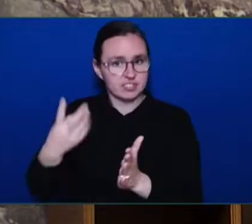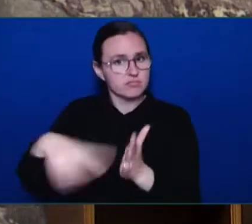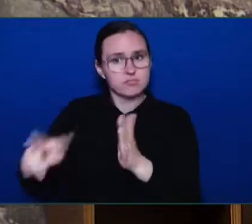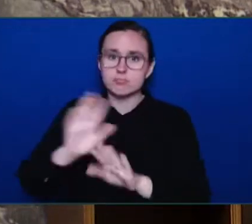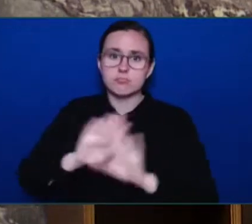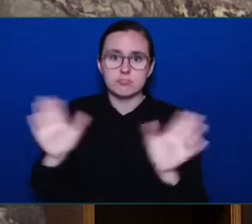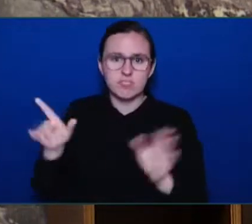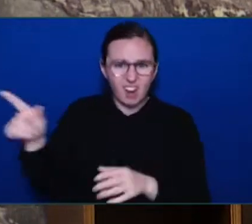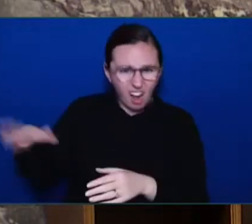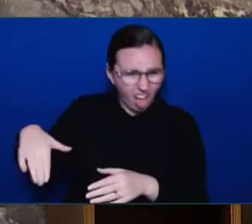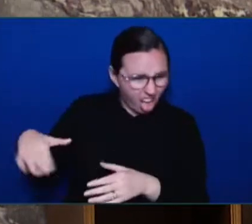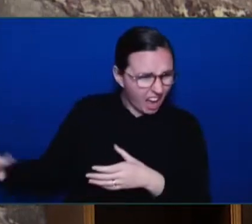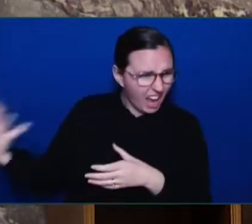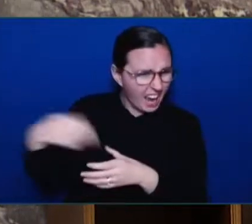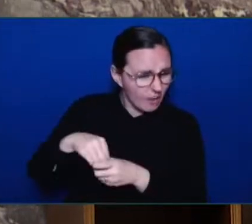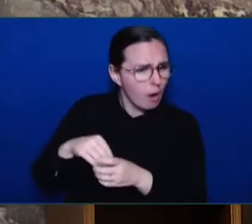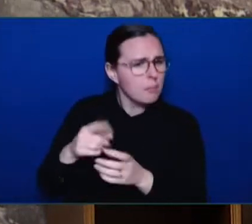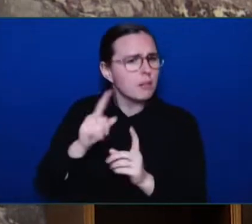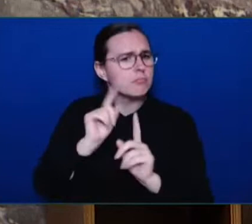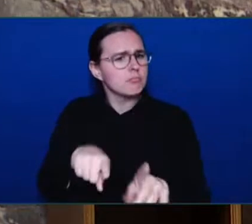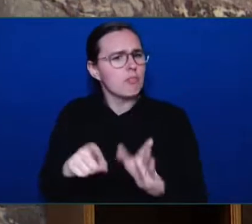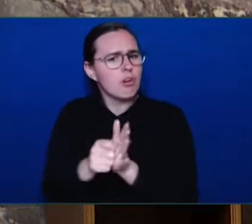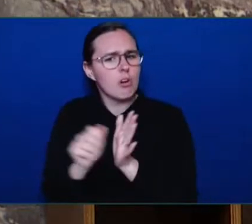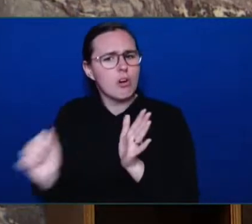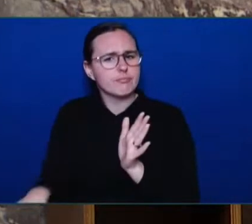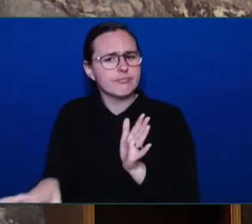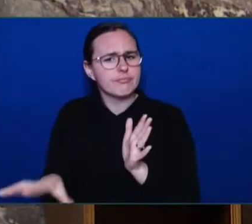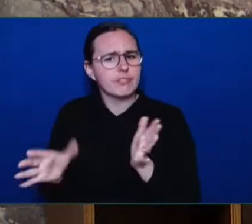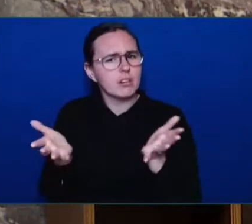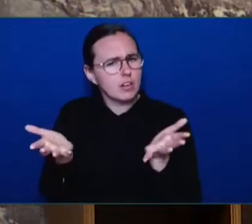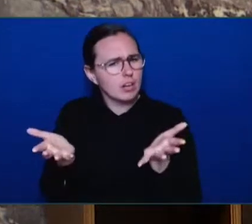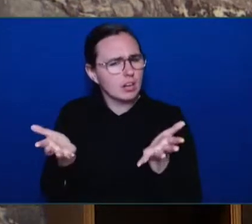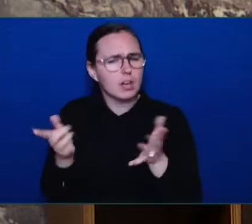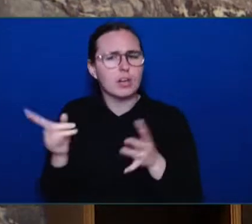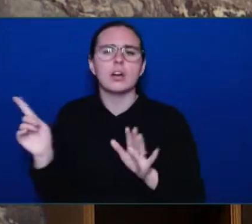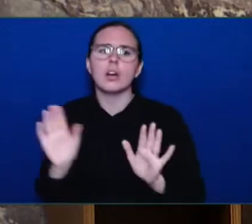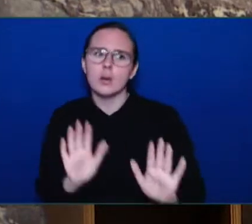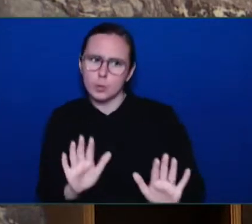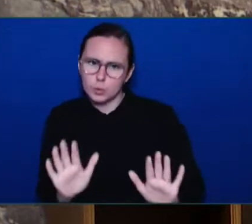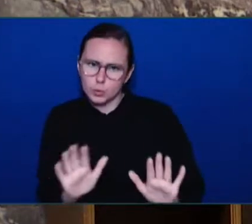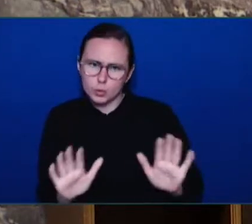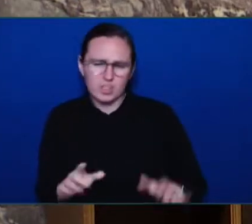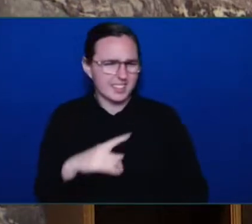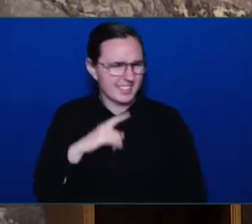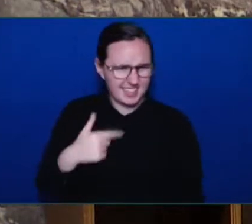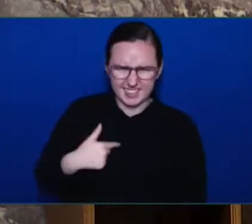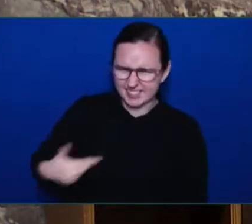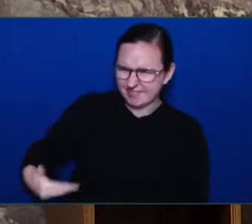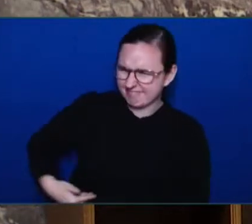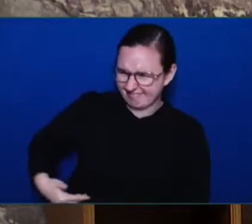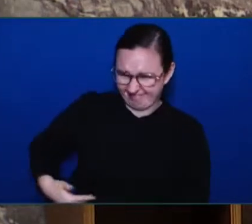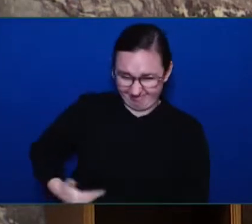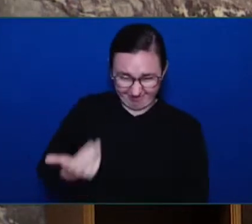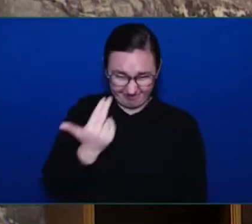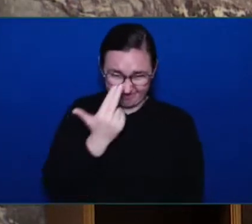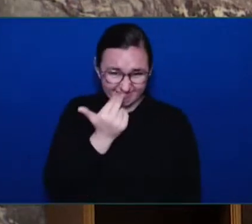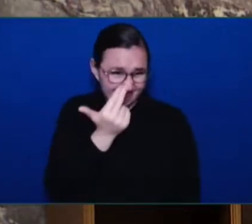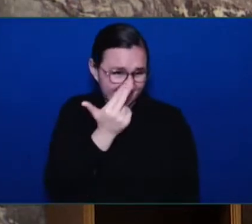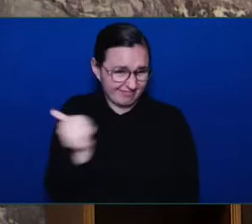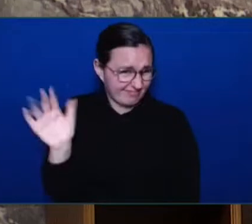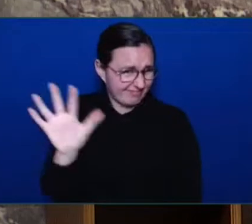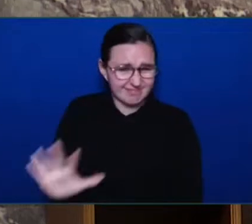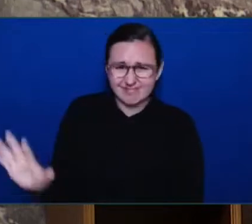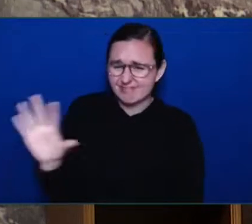It just doesn't pass the smell test at all to the members opposite. Prior to this decision,